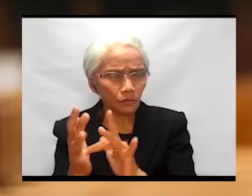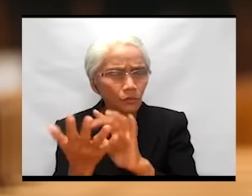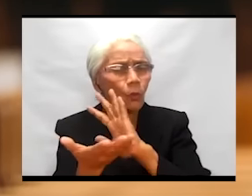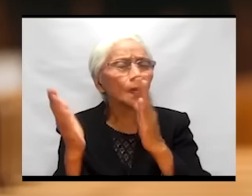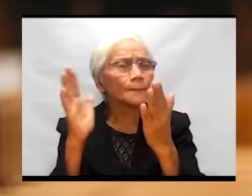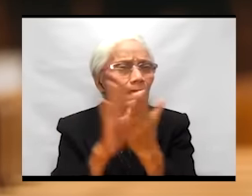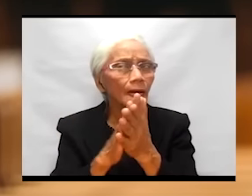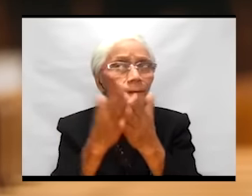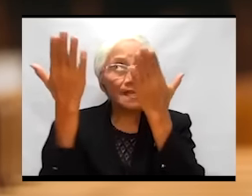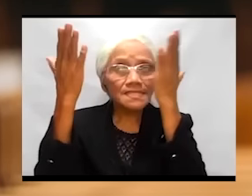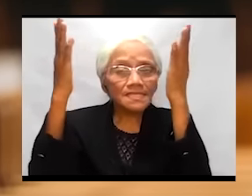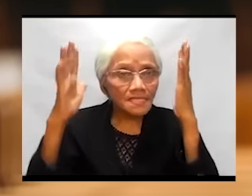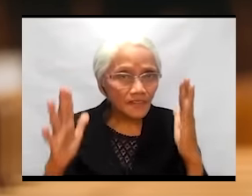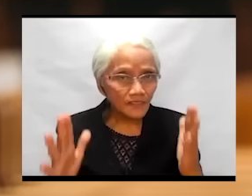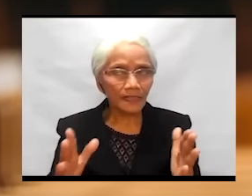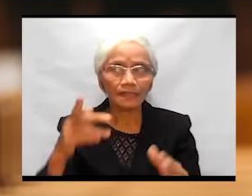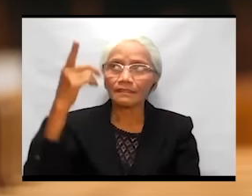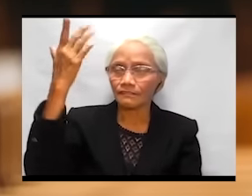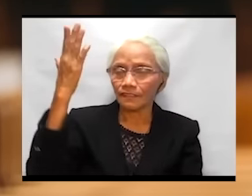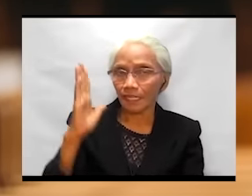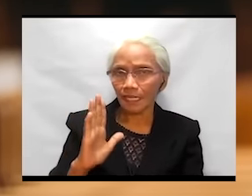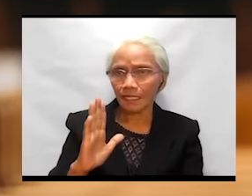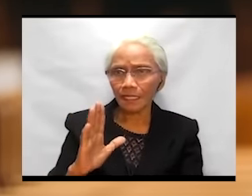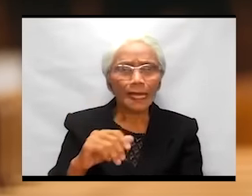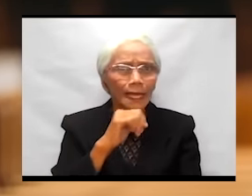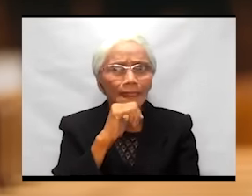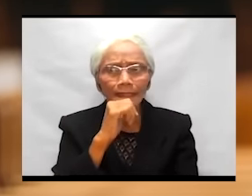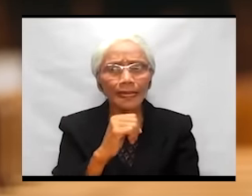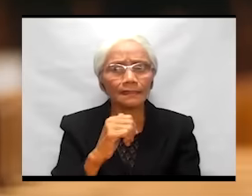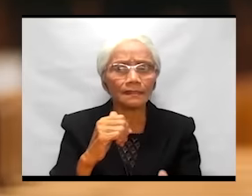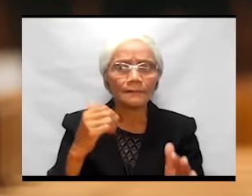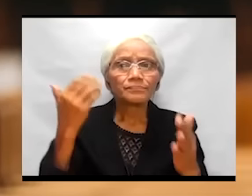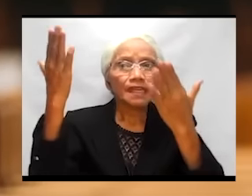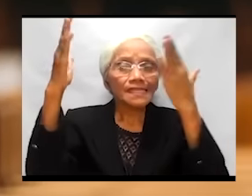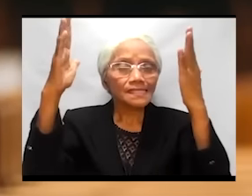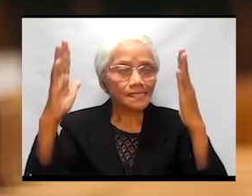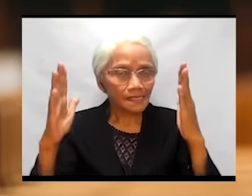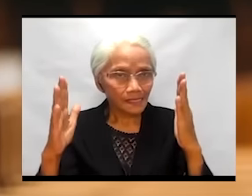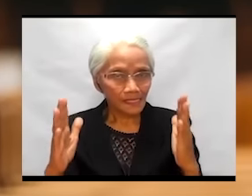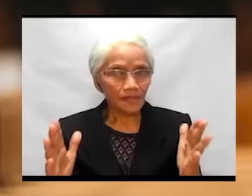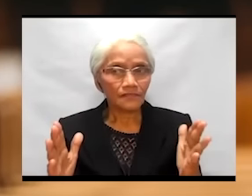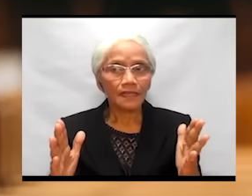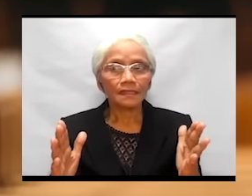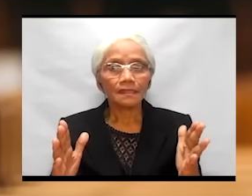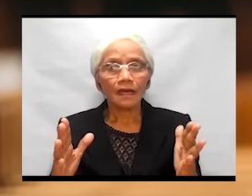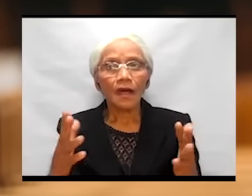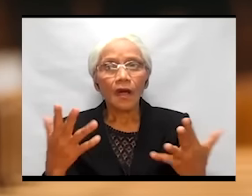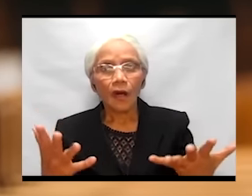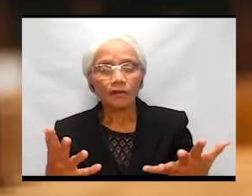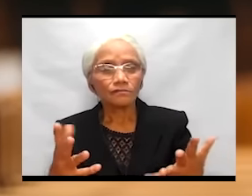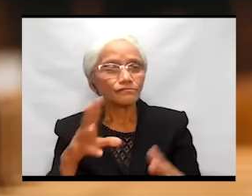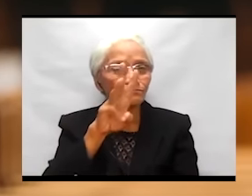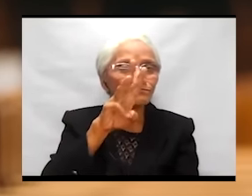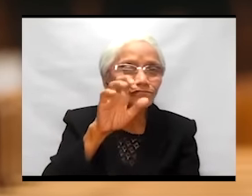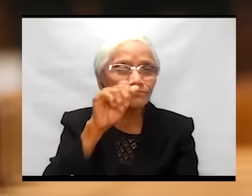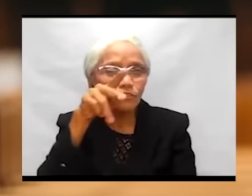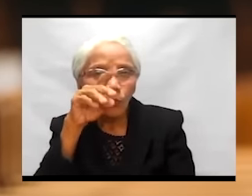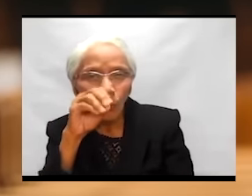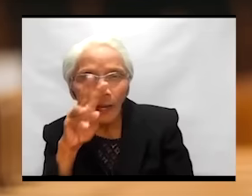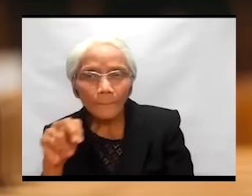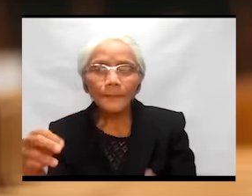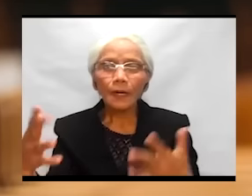who will become a servant of God, and not a servant of weapons,